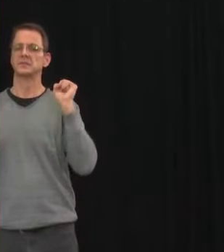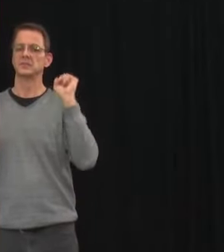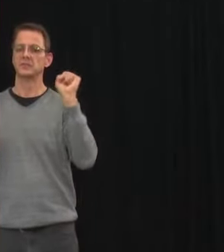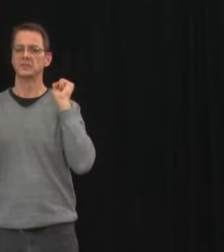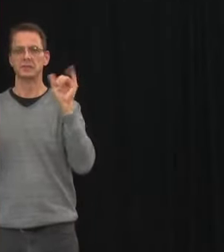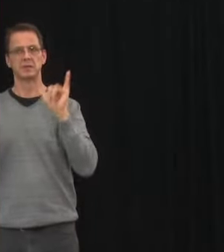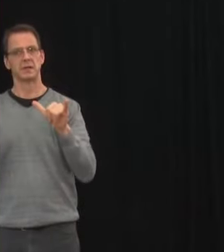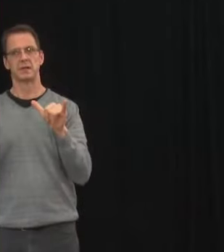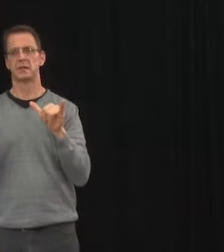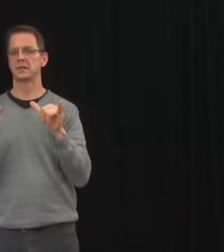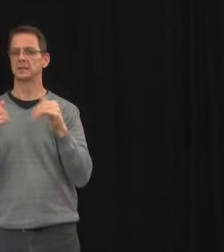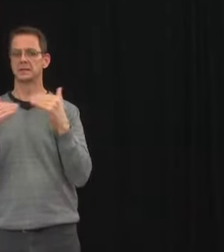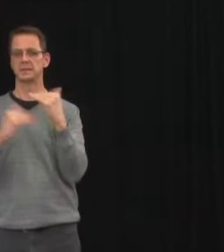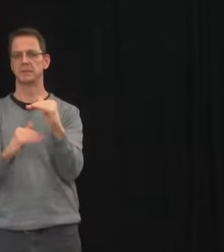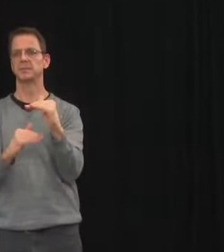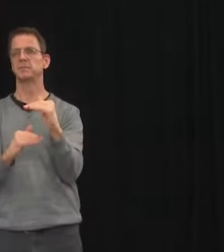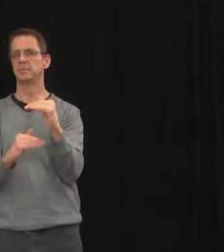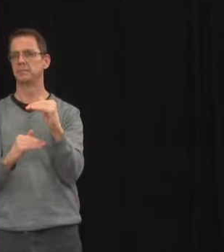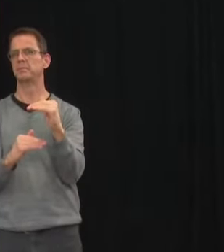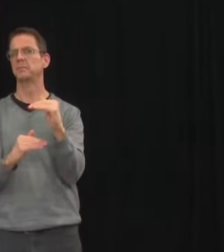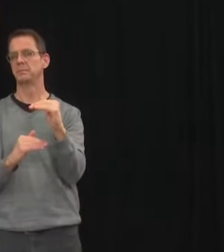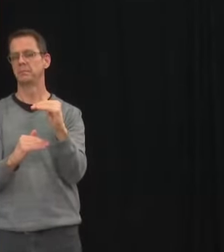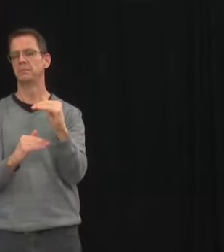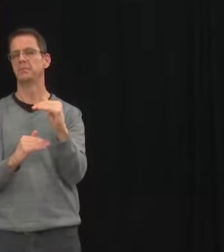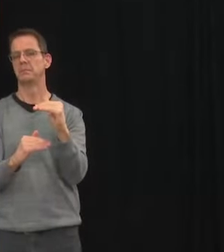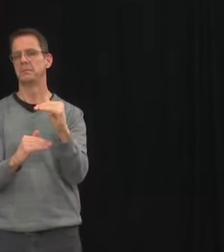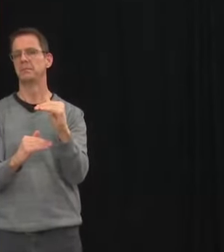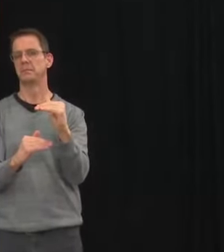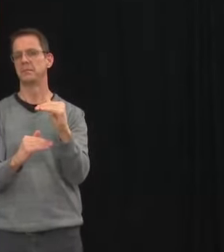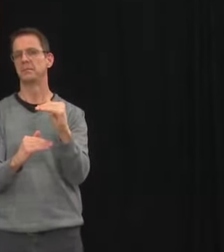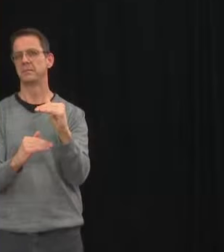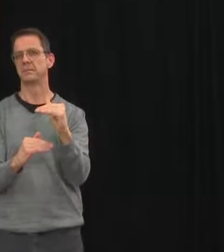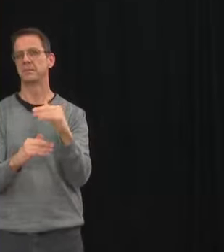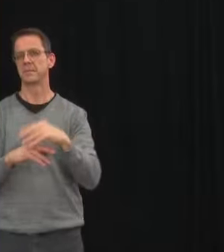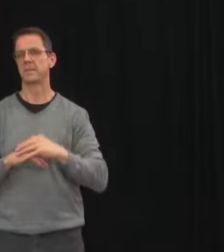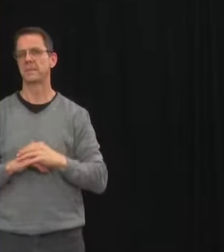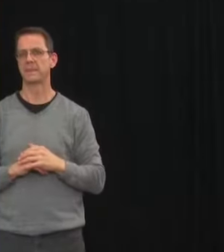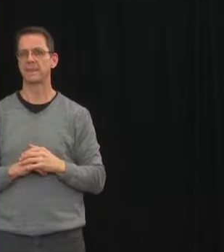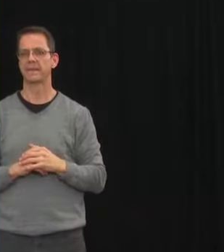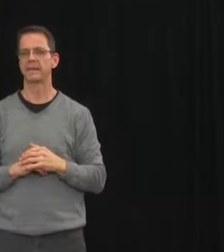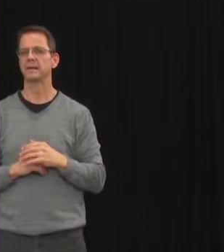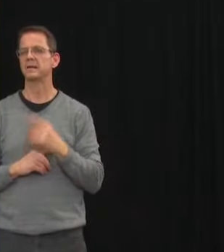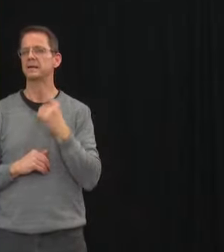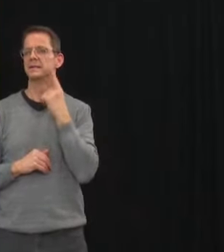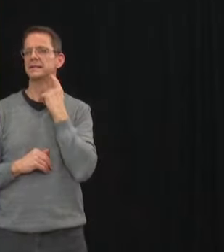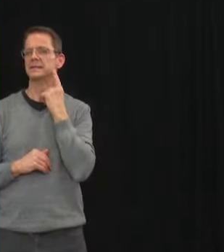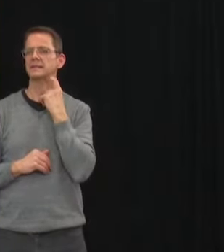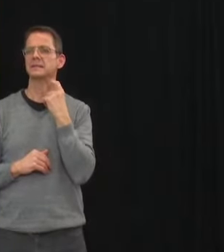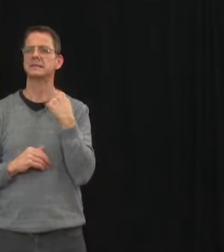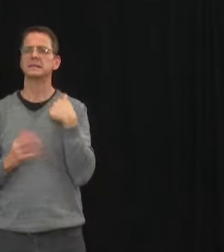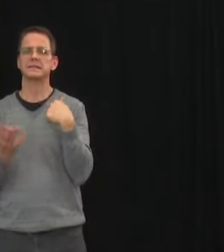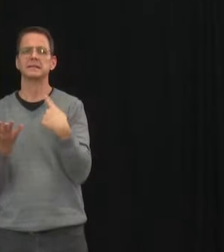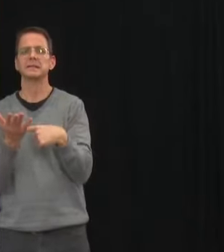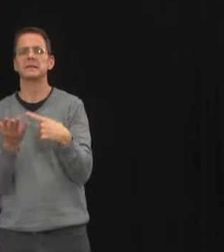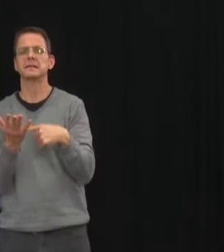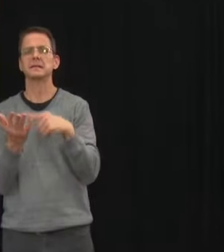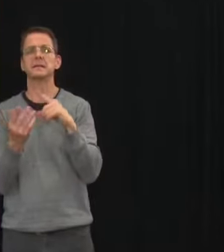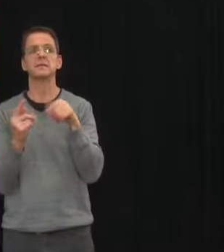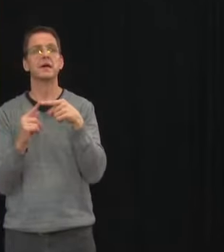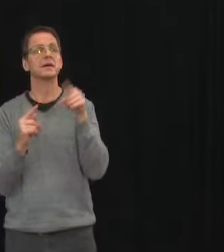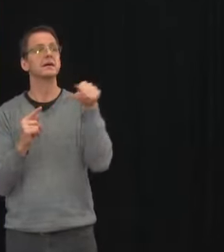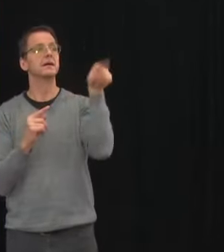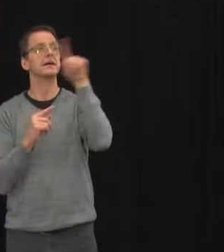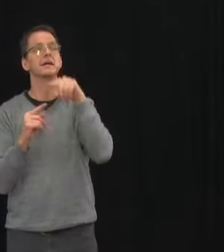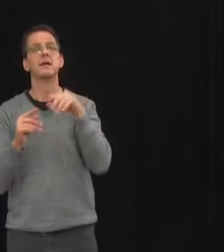changes to current measures for retail, children's sports, hotels, banquets, community halls and